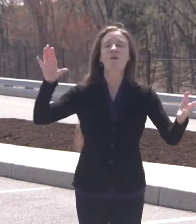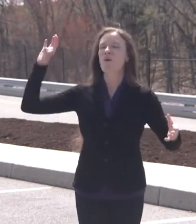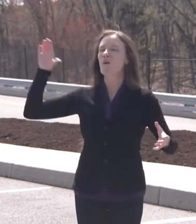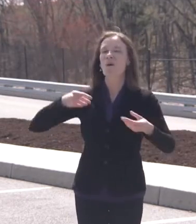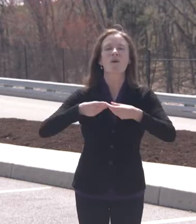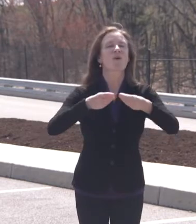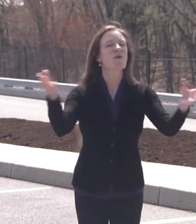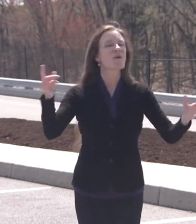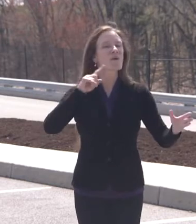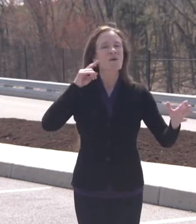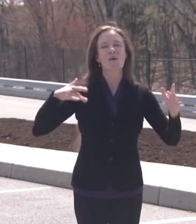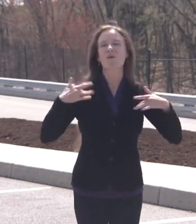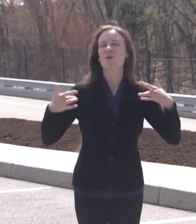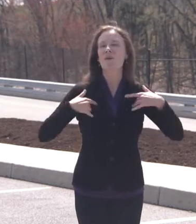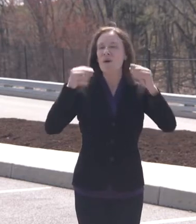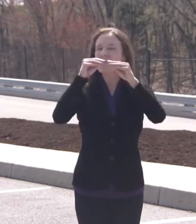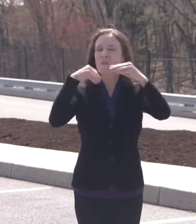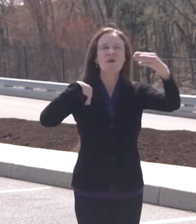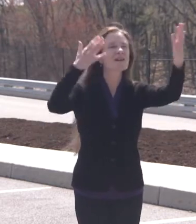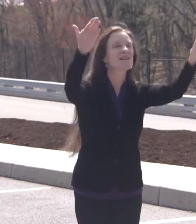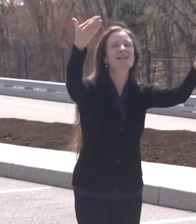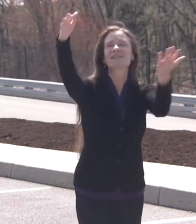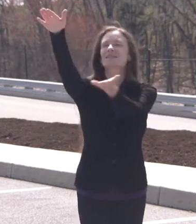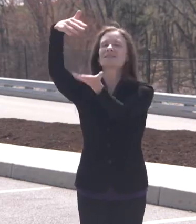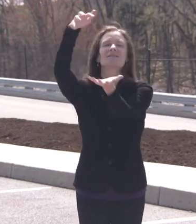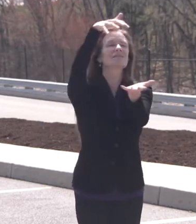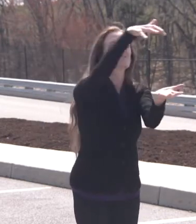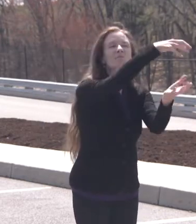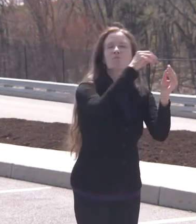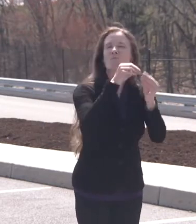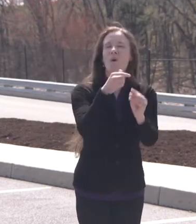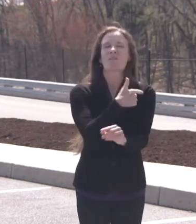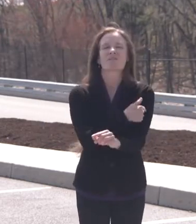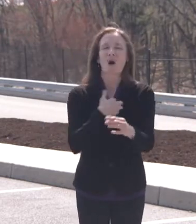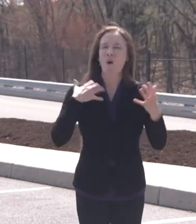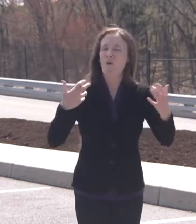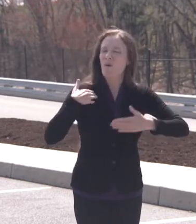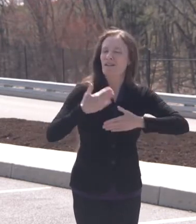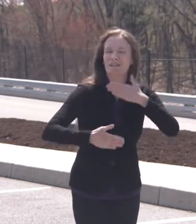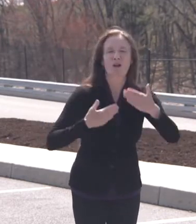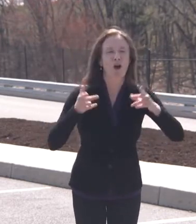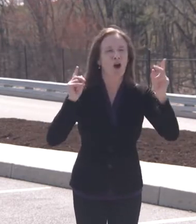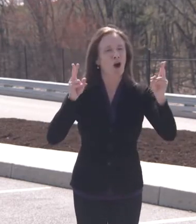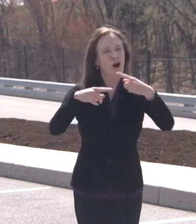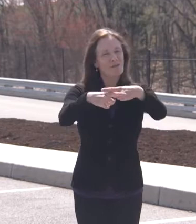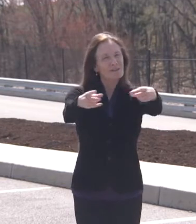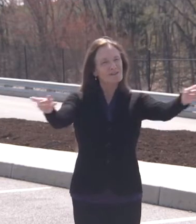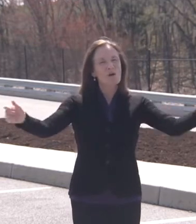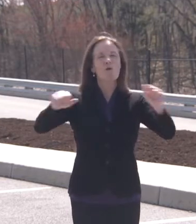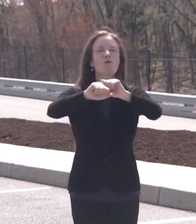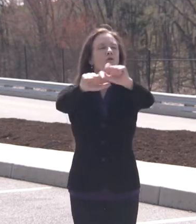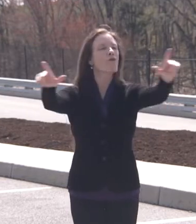we can actually move faster in terms of opening up our vaccine eligibility